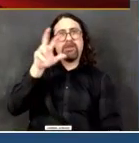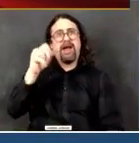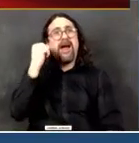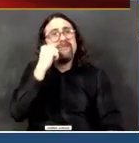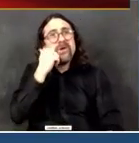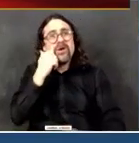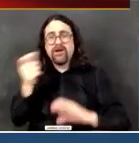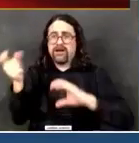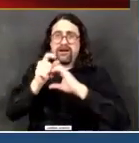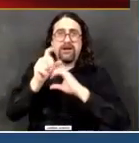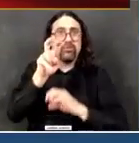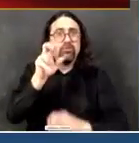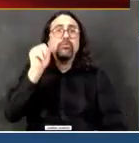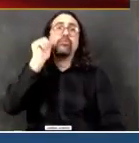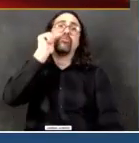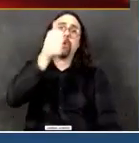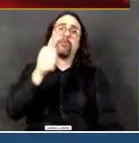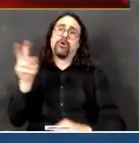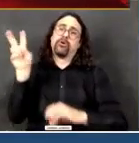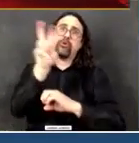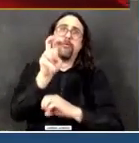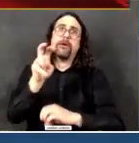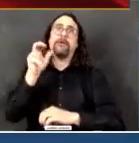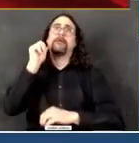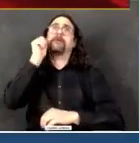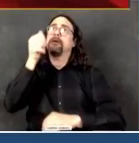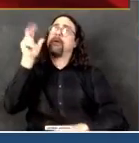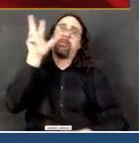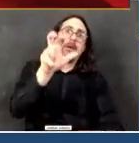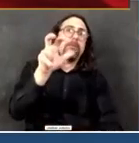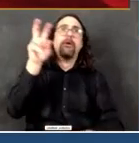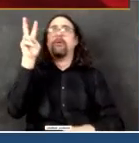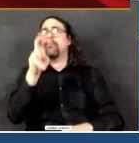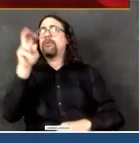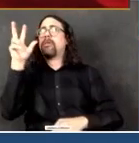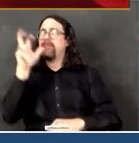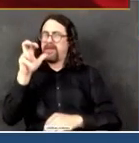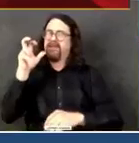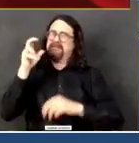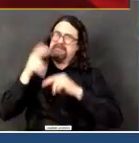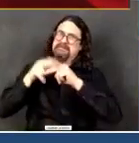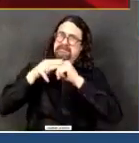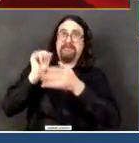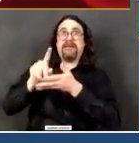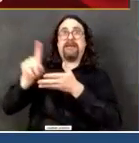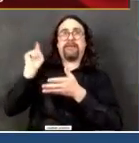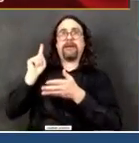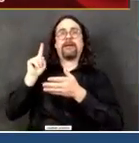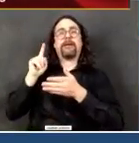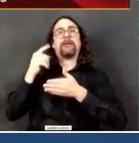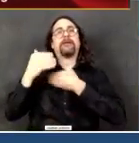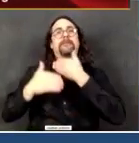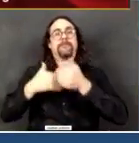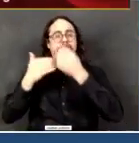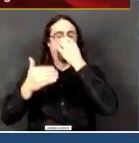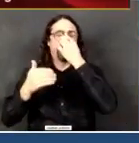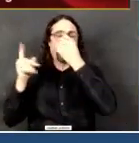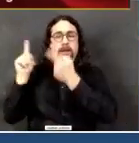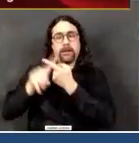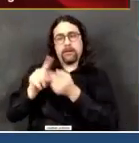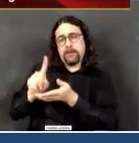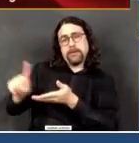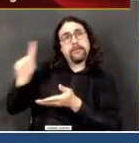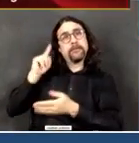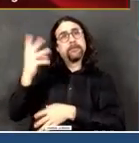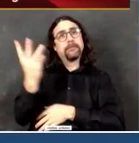thank God that number had come down to about a hundred people more per day, still way too many, still more each day, but fewer than